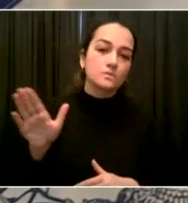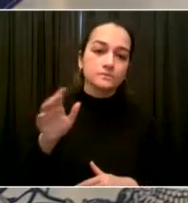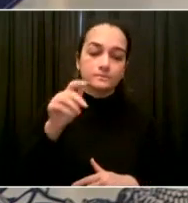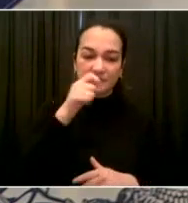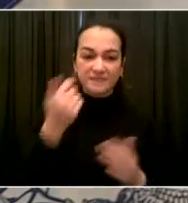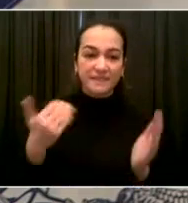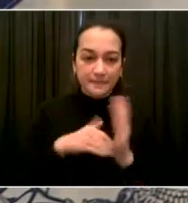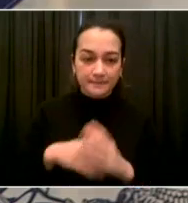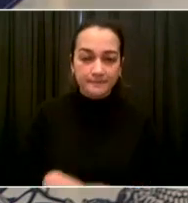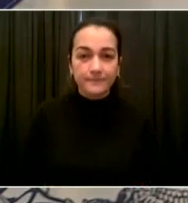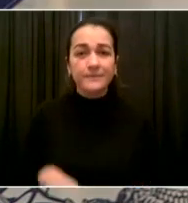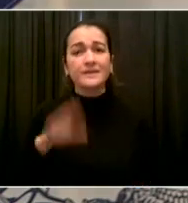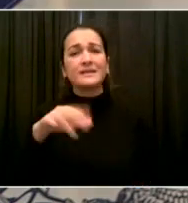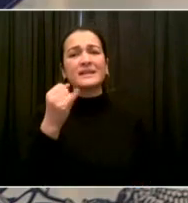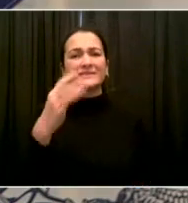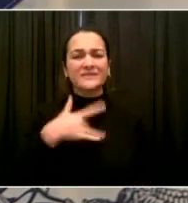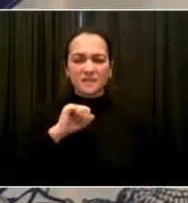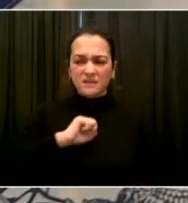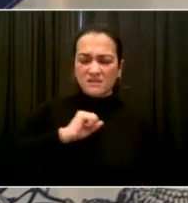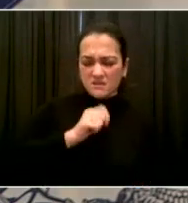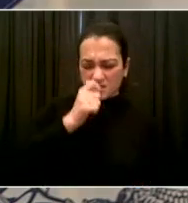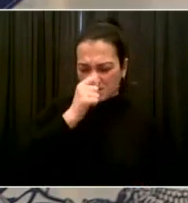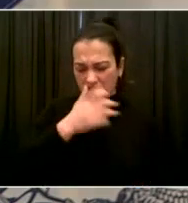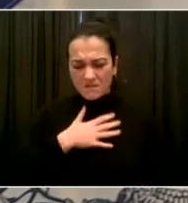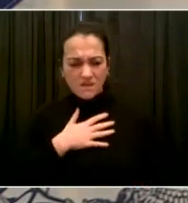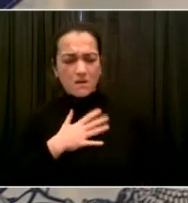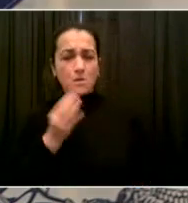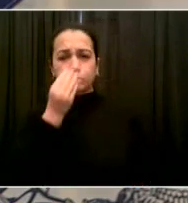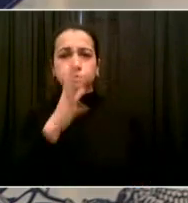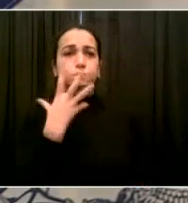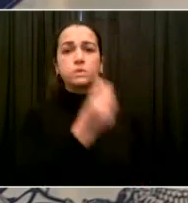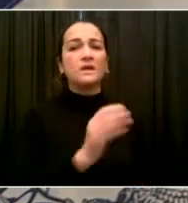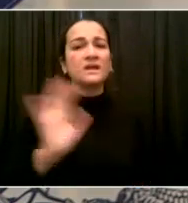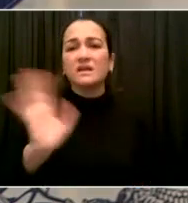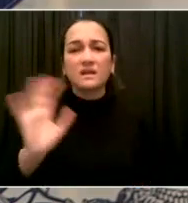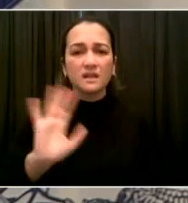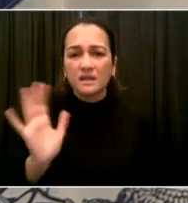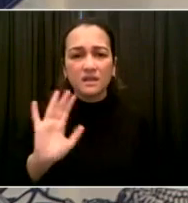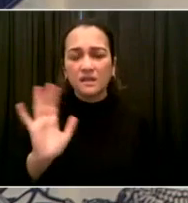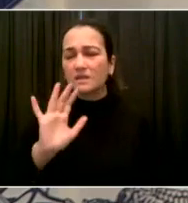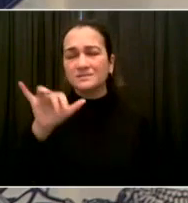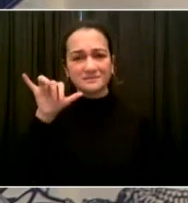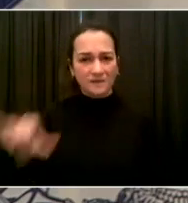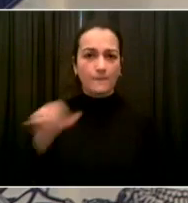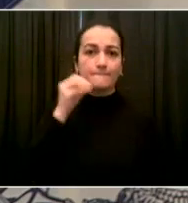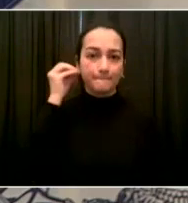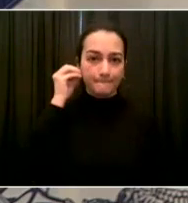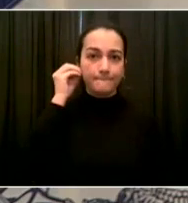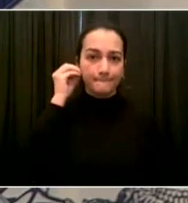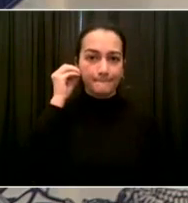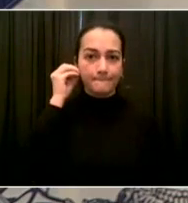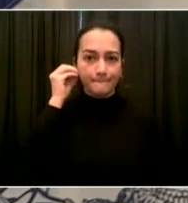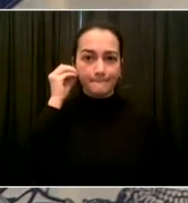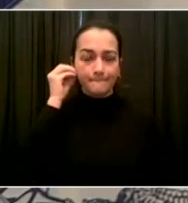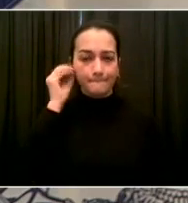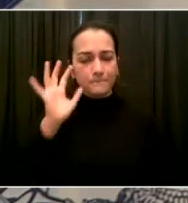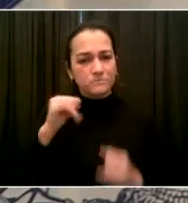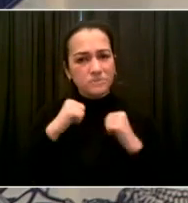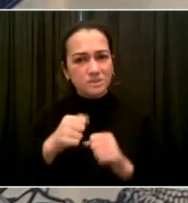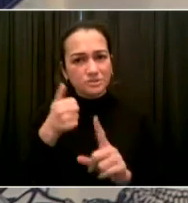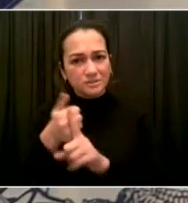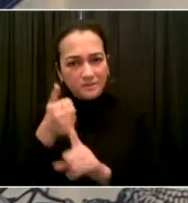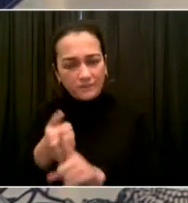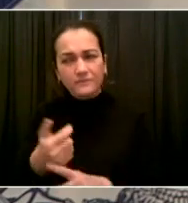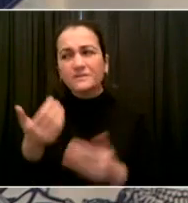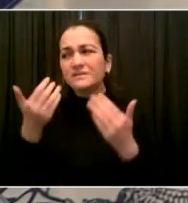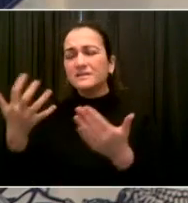If you test positive, you need to quarantine, we'll be there for you. test negative, great. But testing becomes even more important in terms of protecting each other